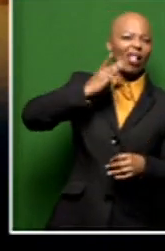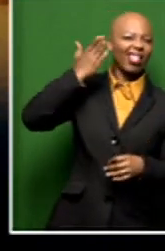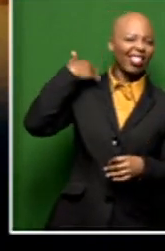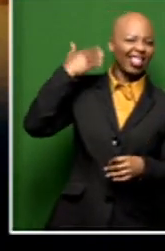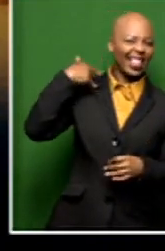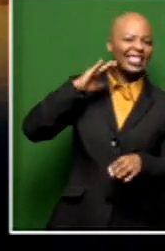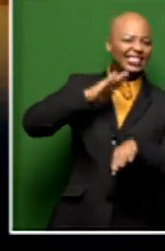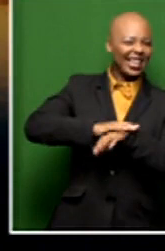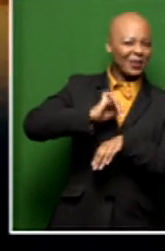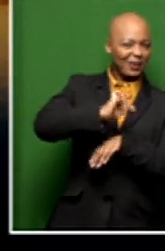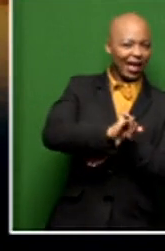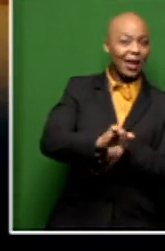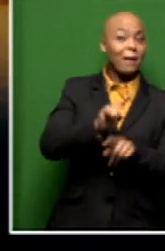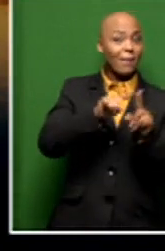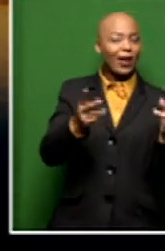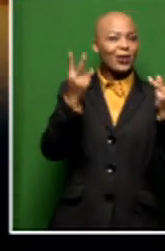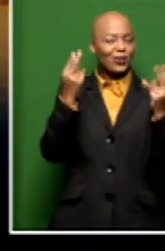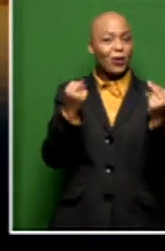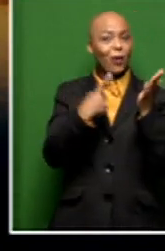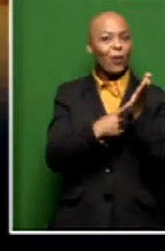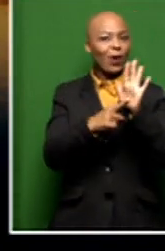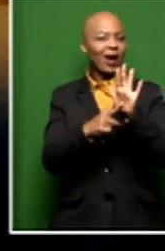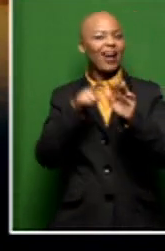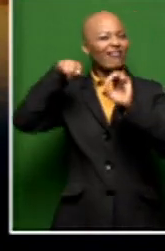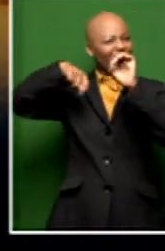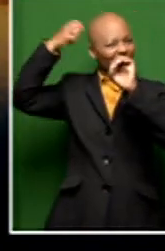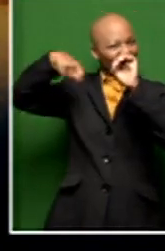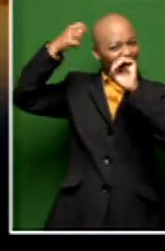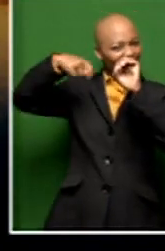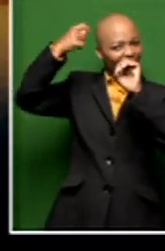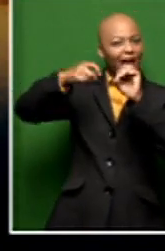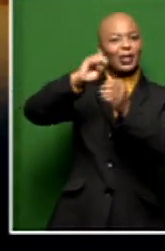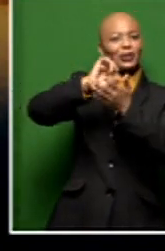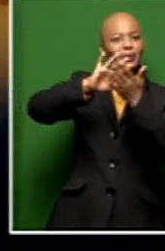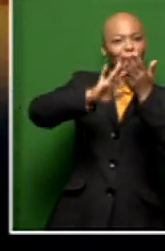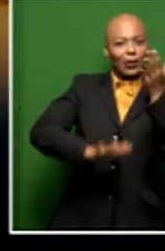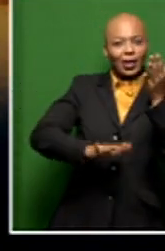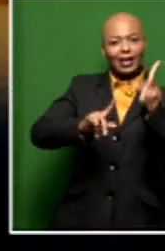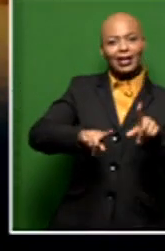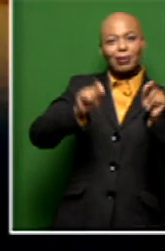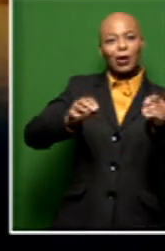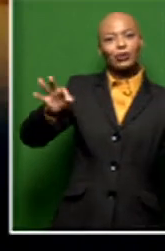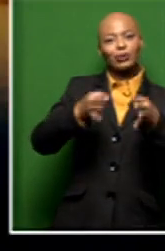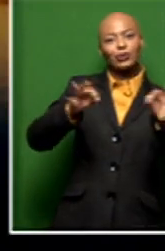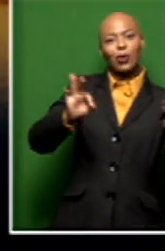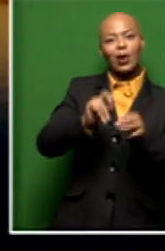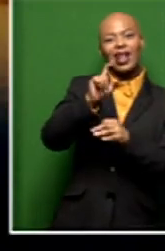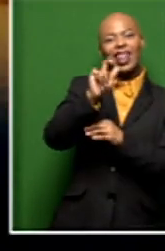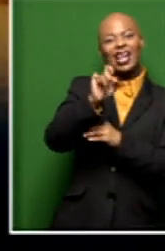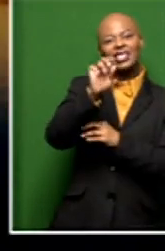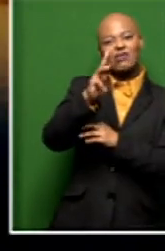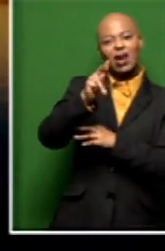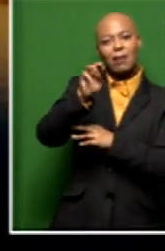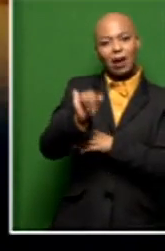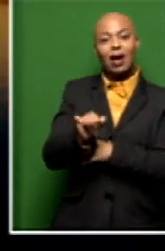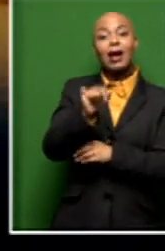new documentary called A Cape Town Song, The Story of the Luxorama. The iconic multiracial